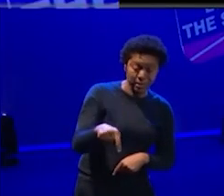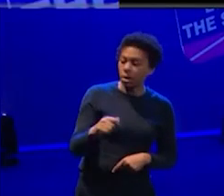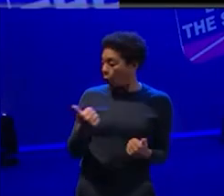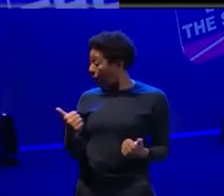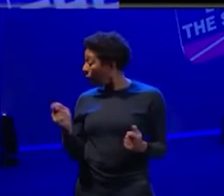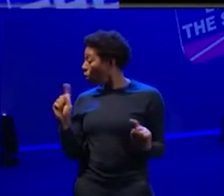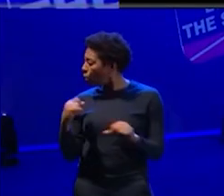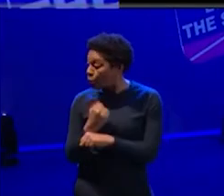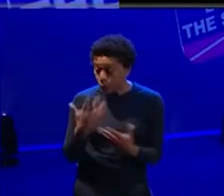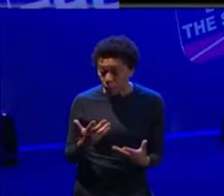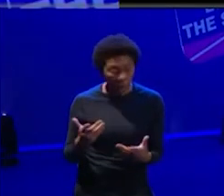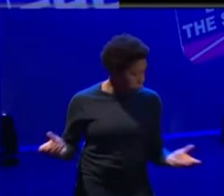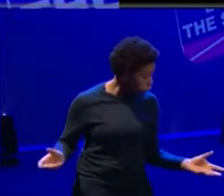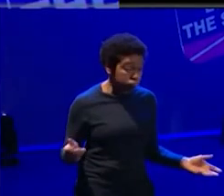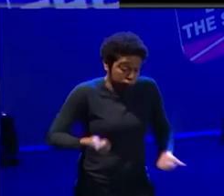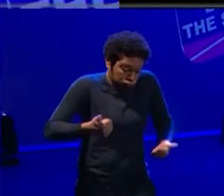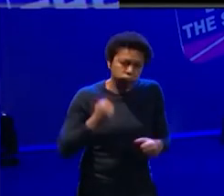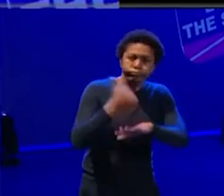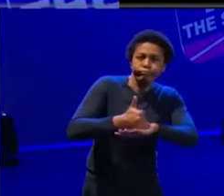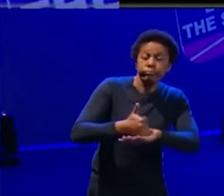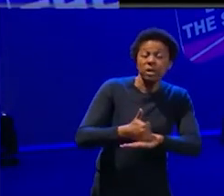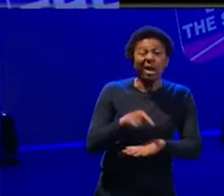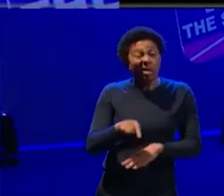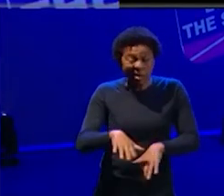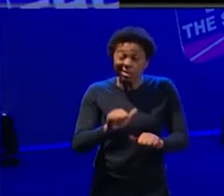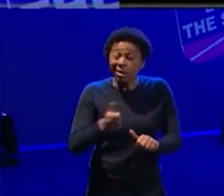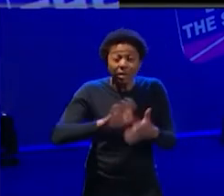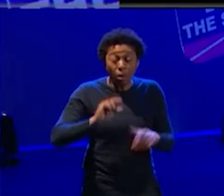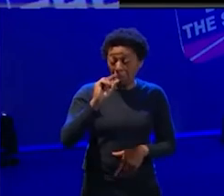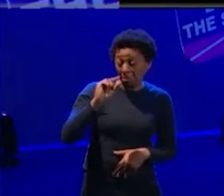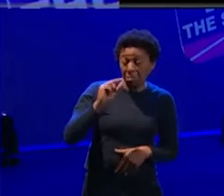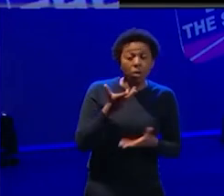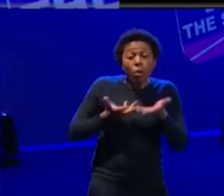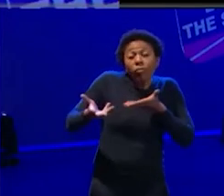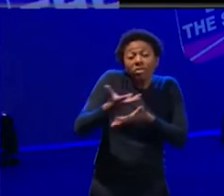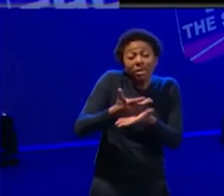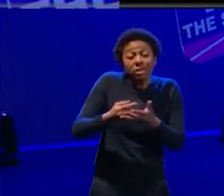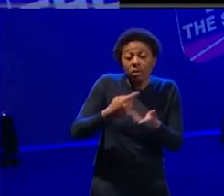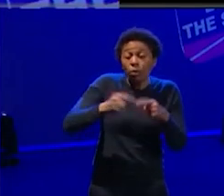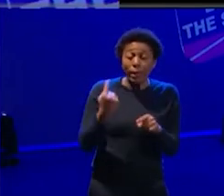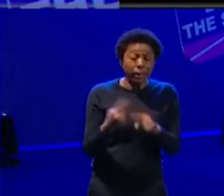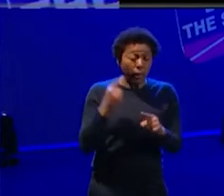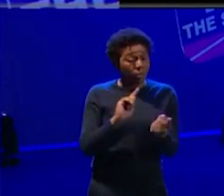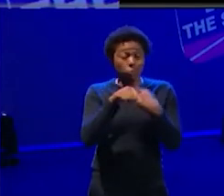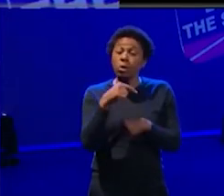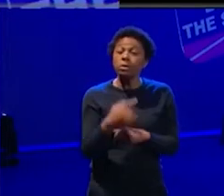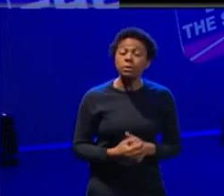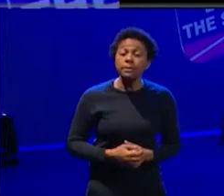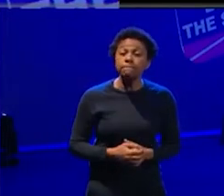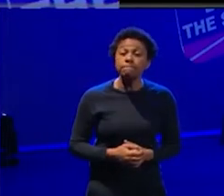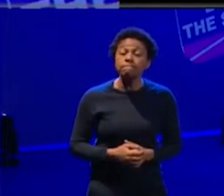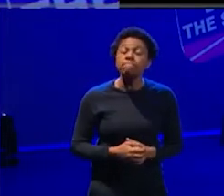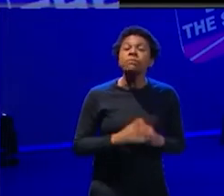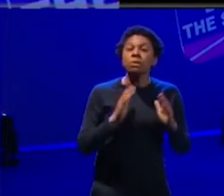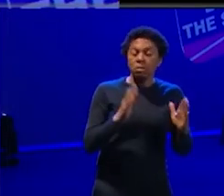Um, and cause that just came out of a very small conversation and then we can quickly respond to that. Um, we, with the over